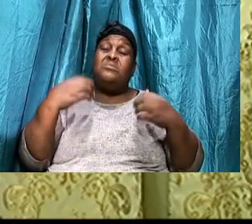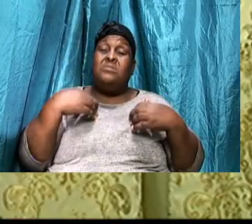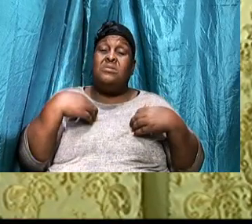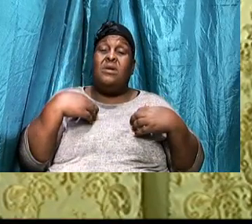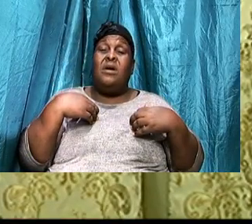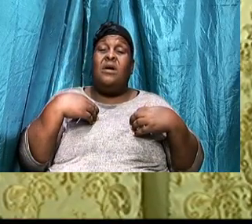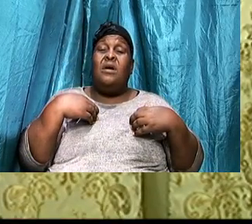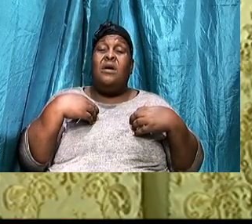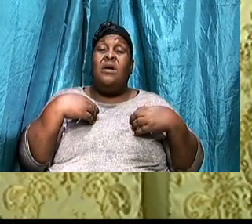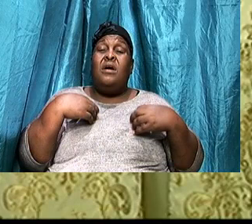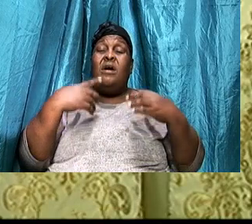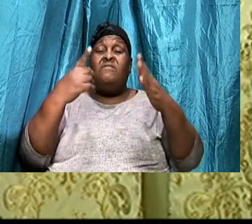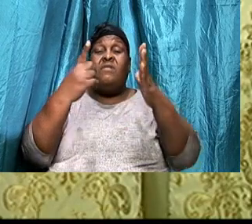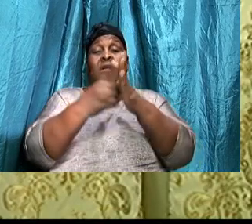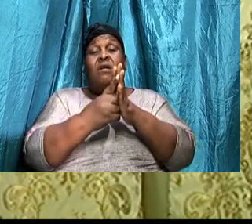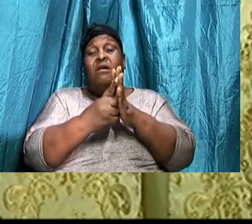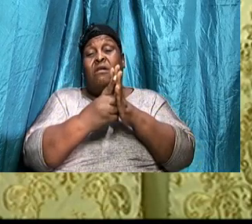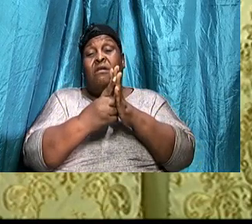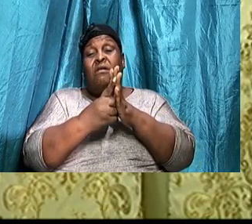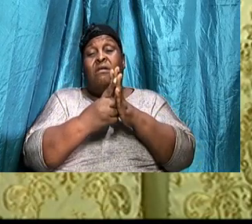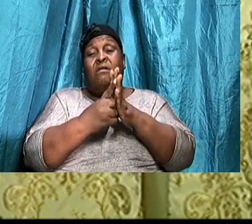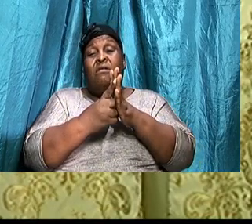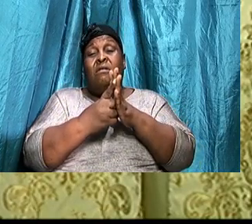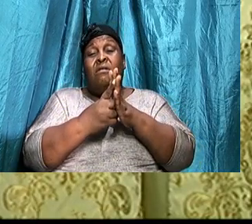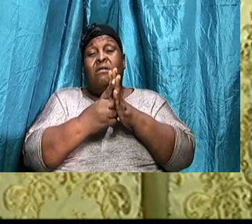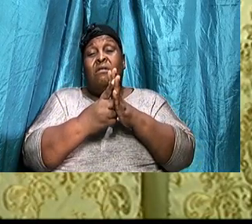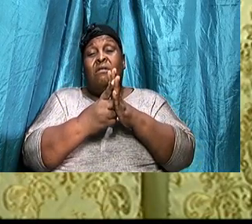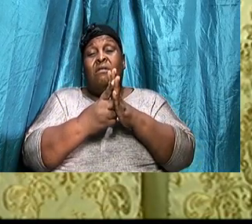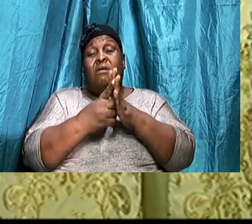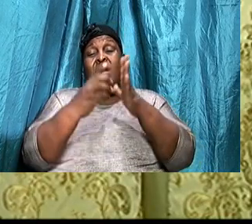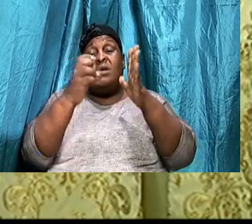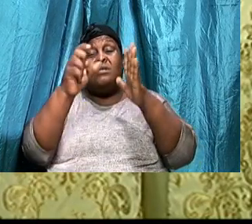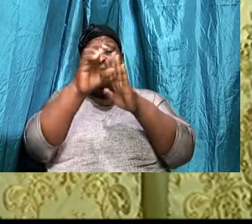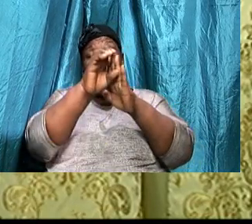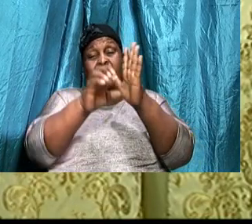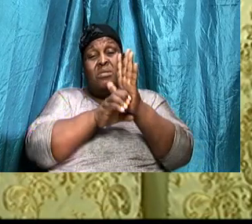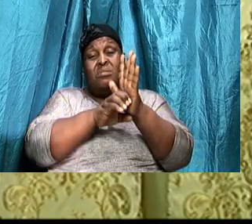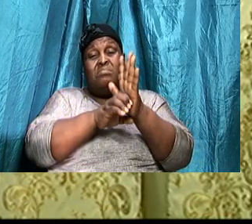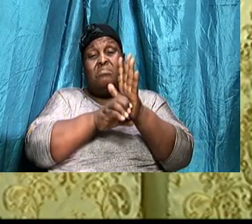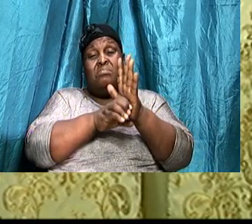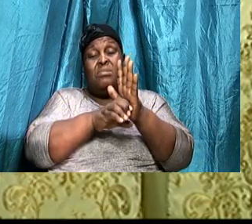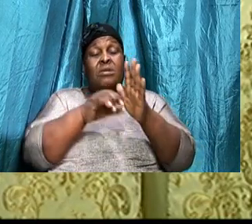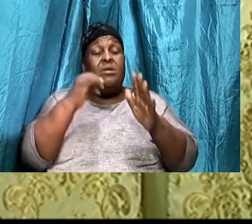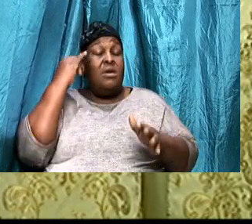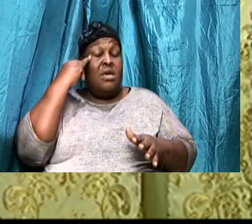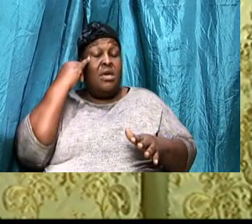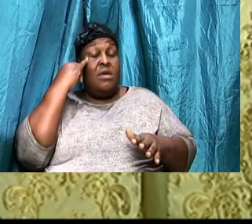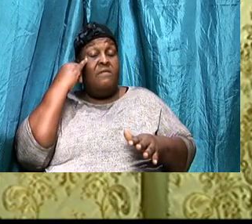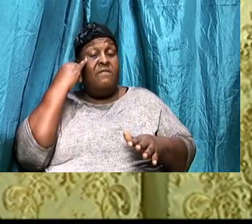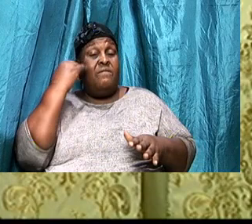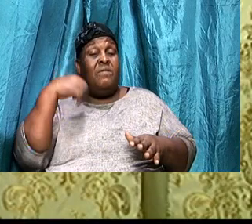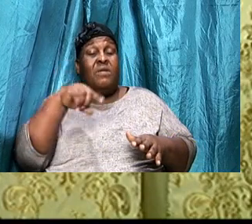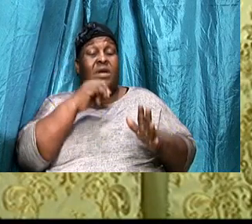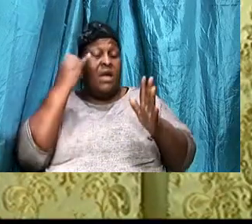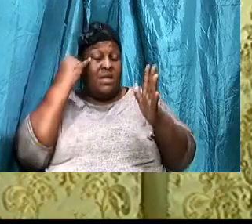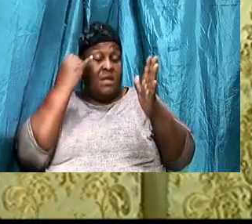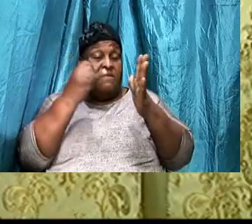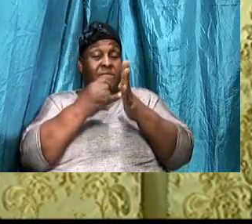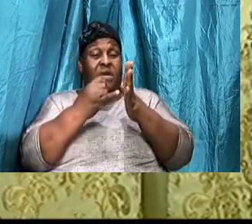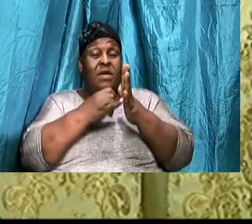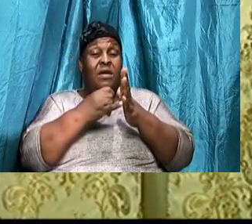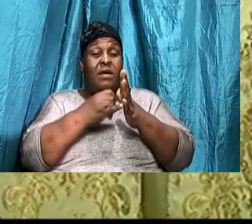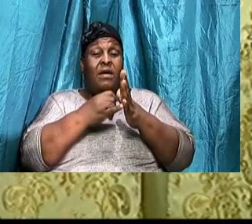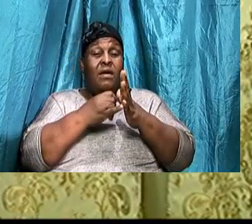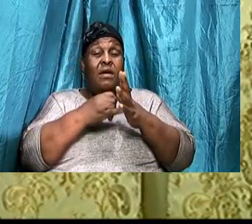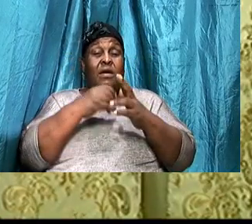lives, If we are going to, Identify, And overcome, The enemy, This line, That I have